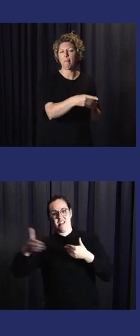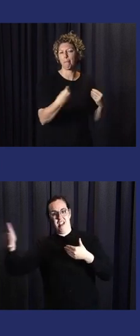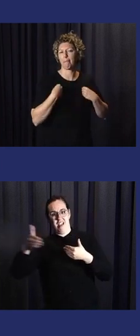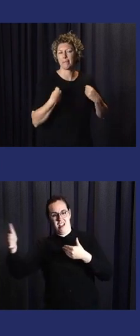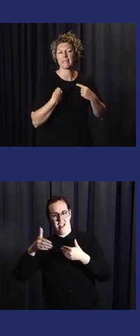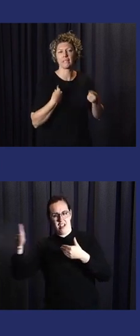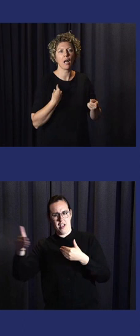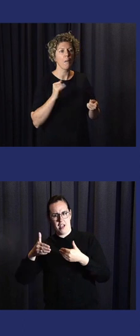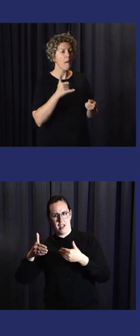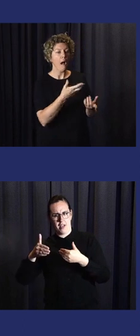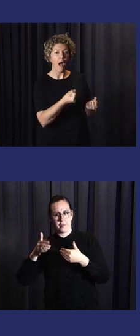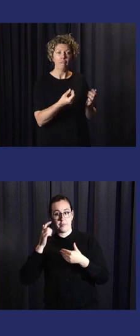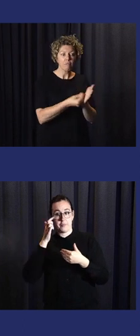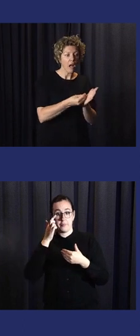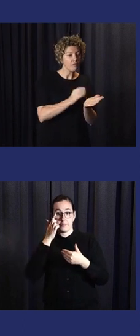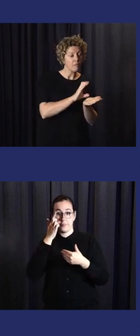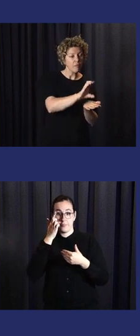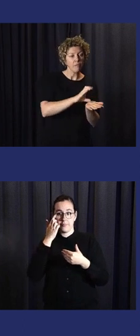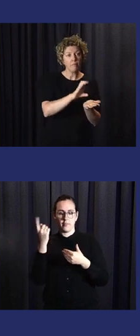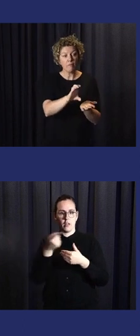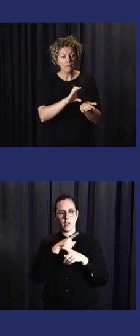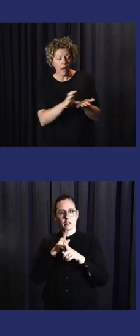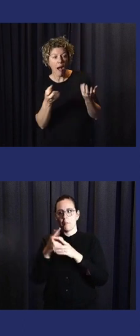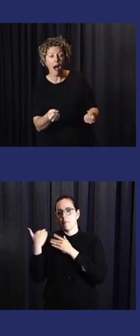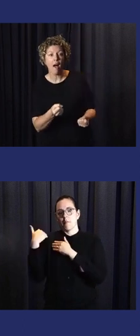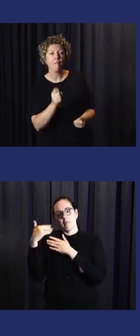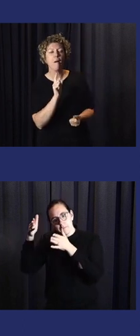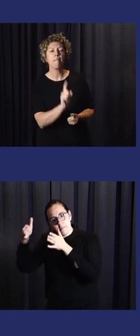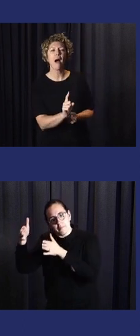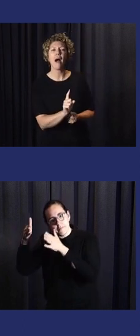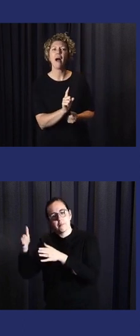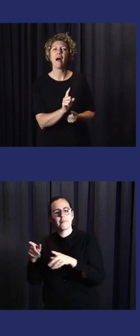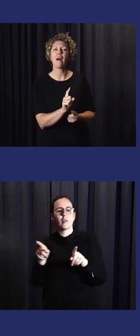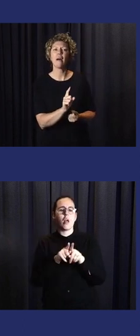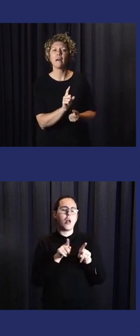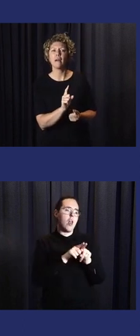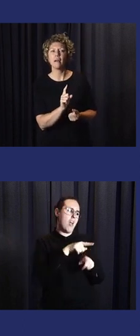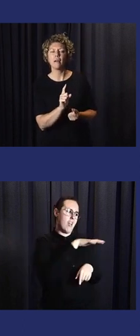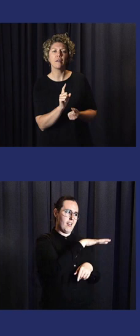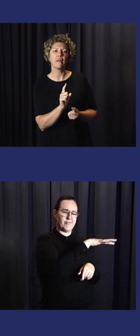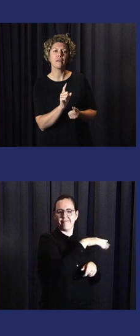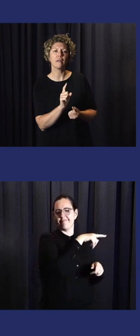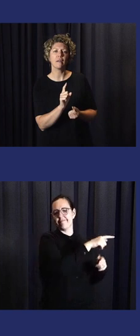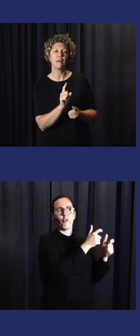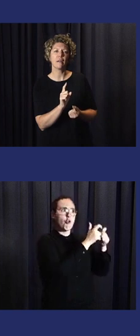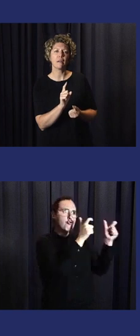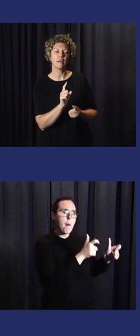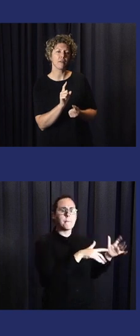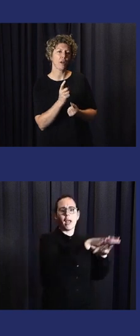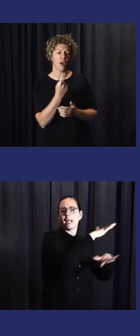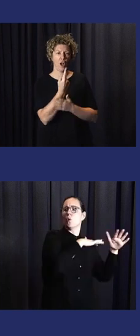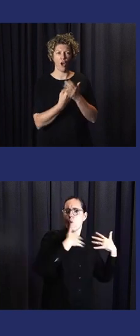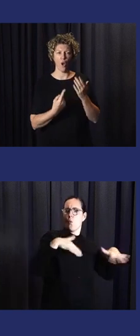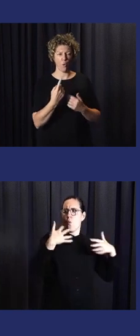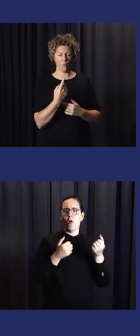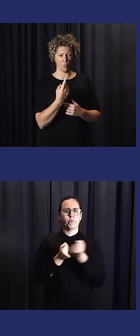maybe some organisation, including the private sector, will provide some support. But do not